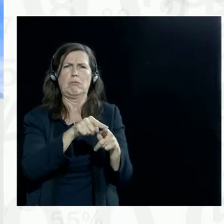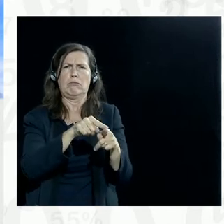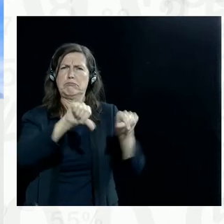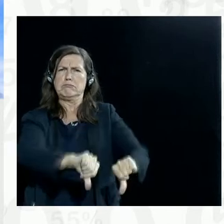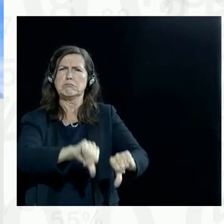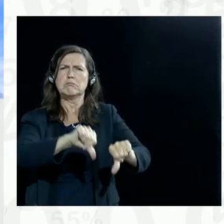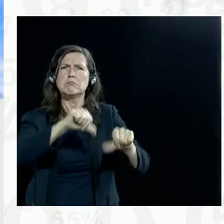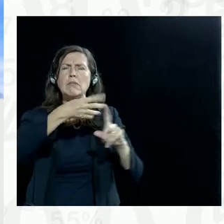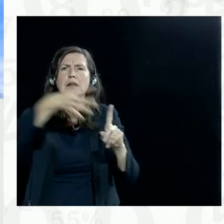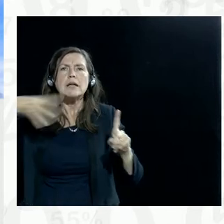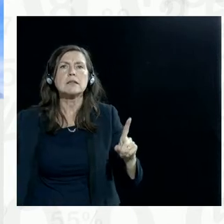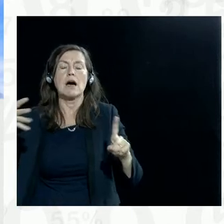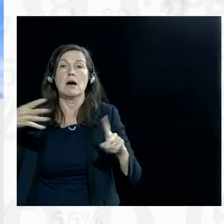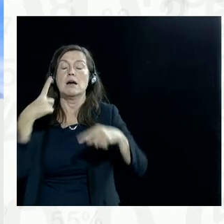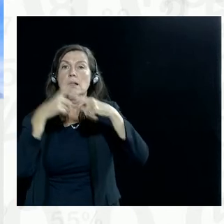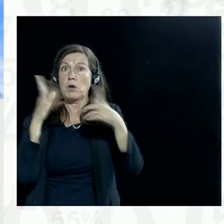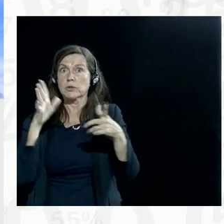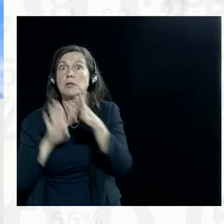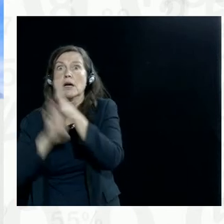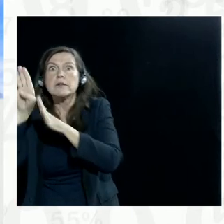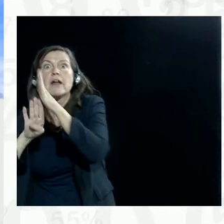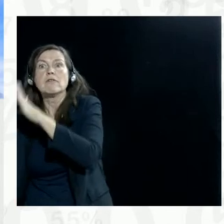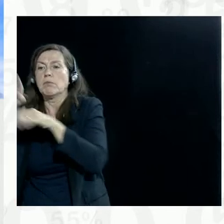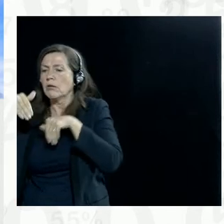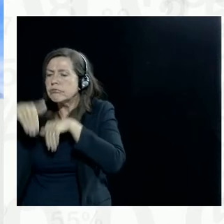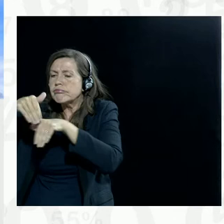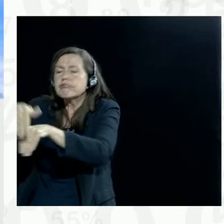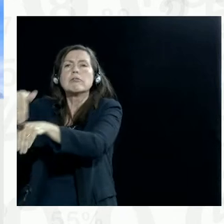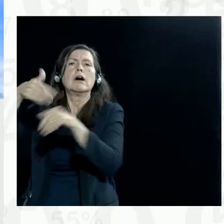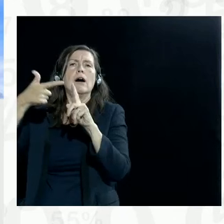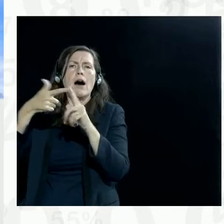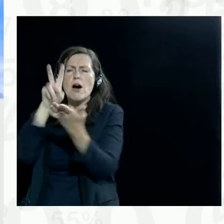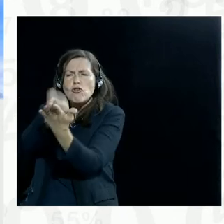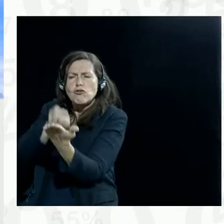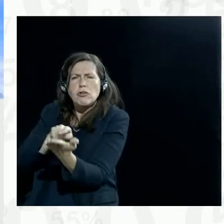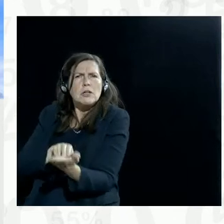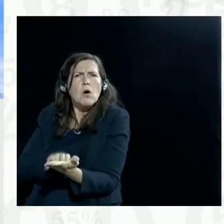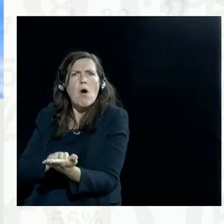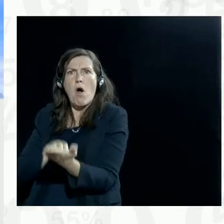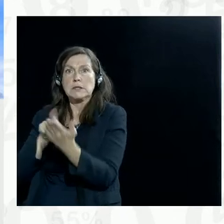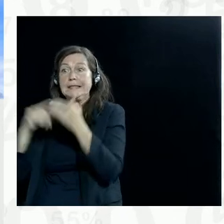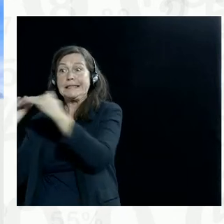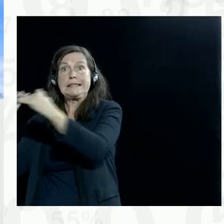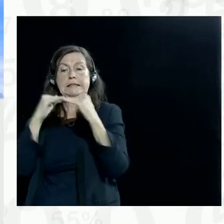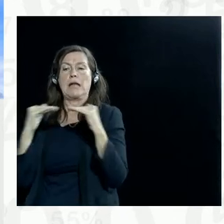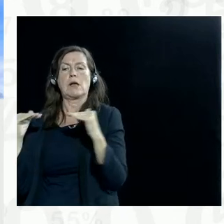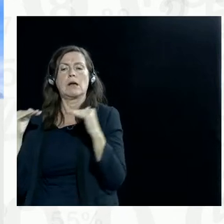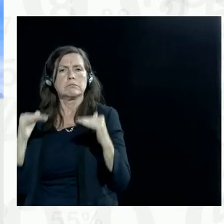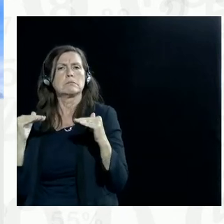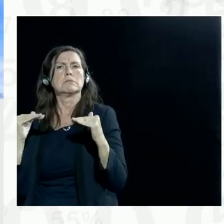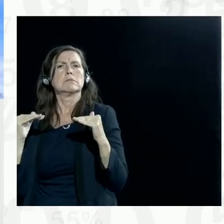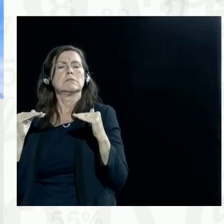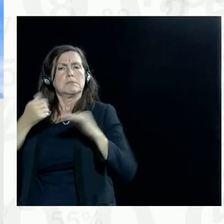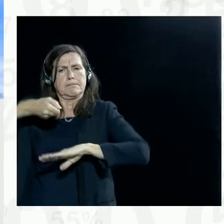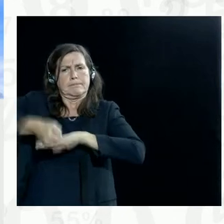of technical standards that were developed by the archives and records management community. Those standards are out there. And the